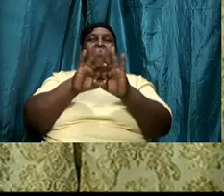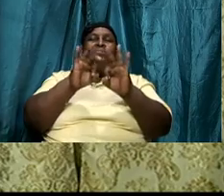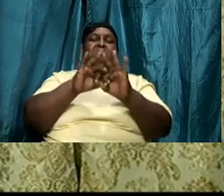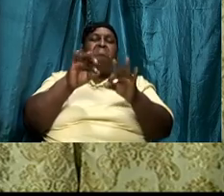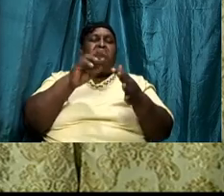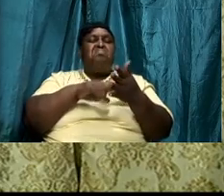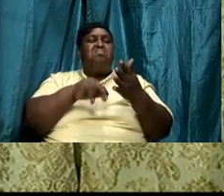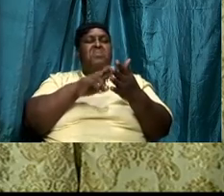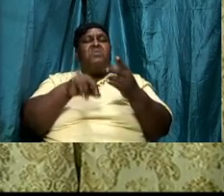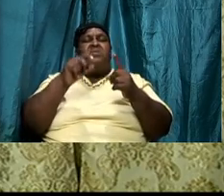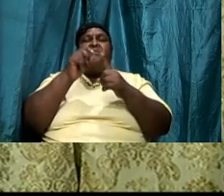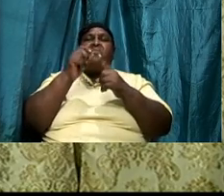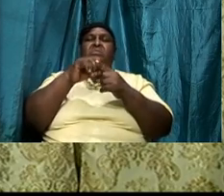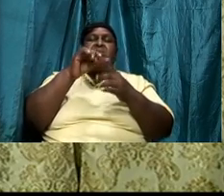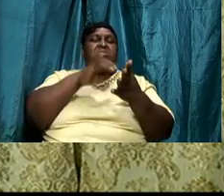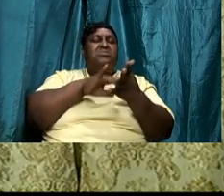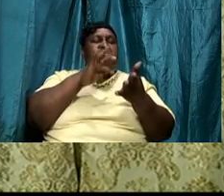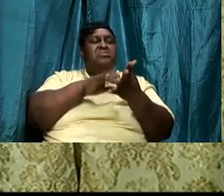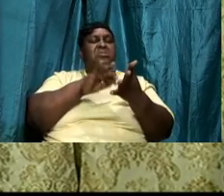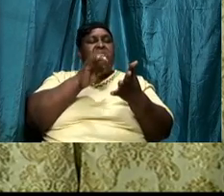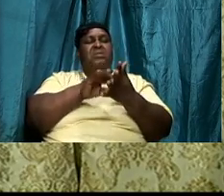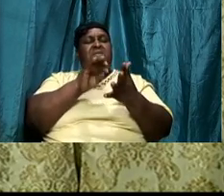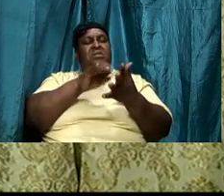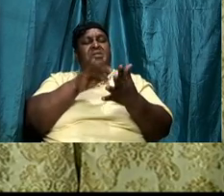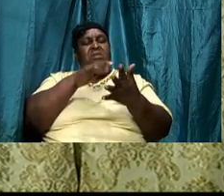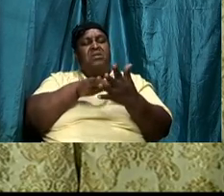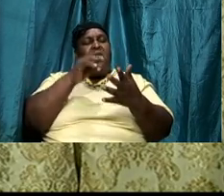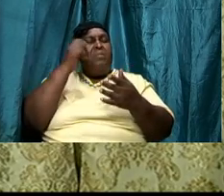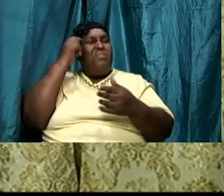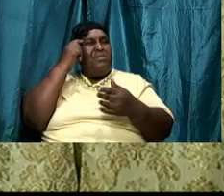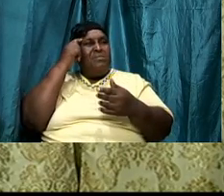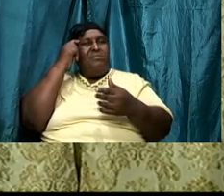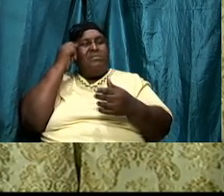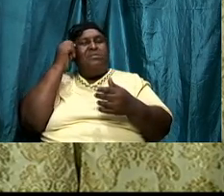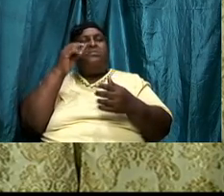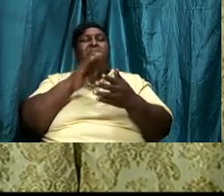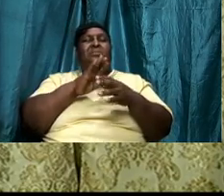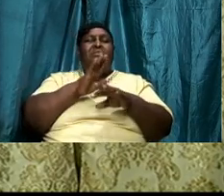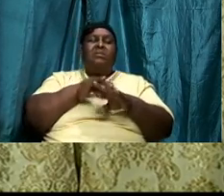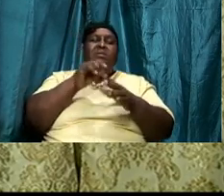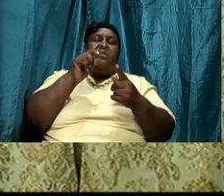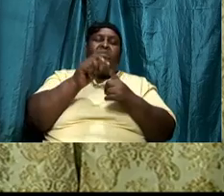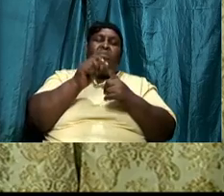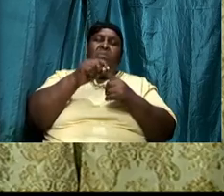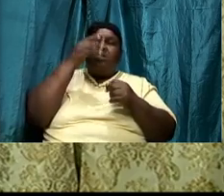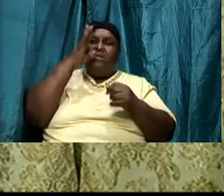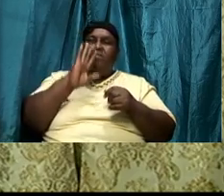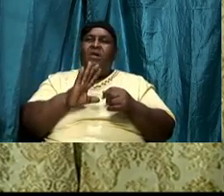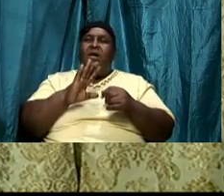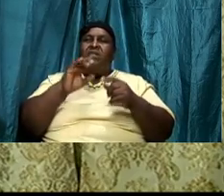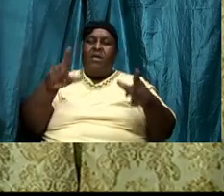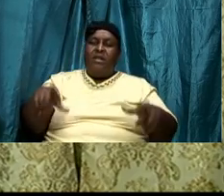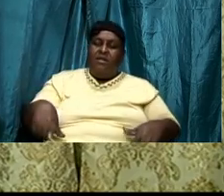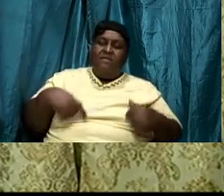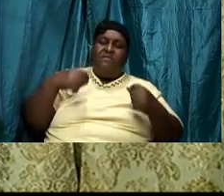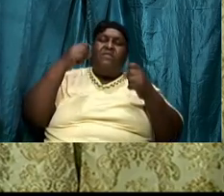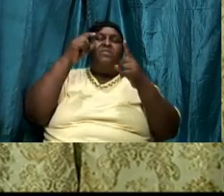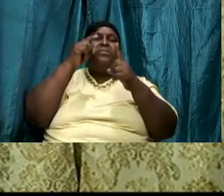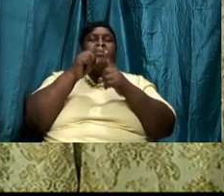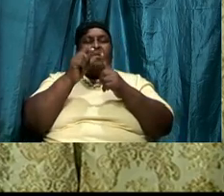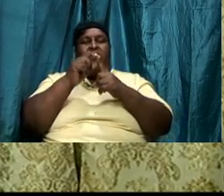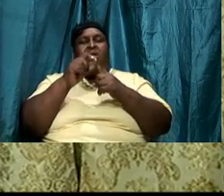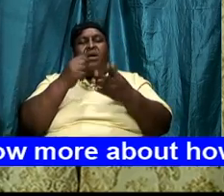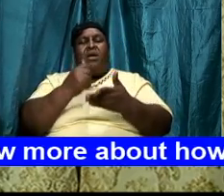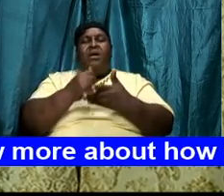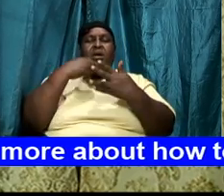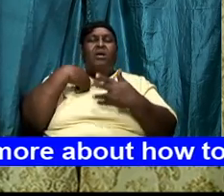reading the word and studying the word and meditating on the word and applying living the word help us